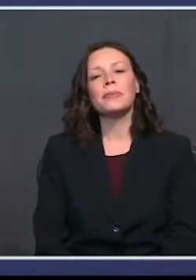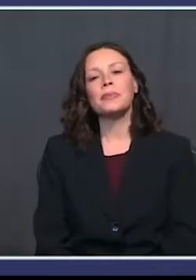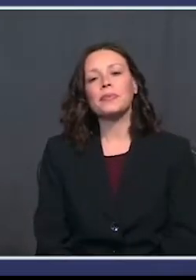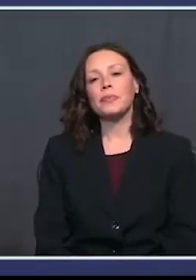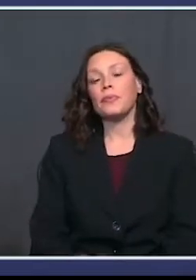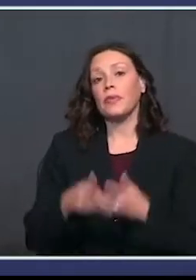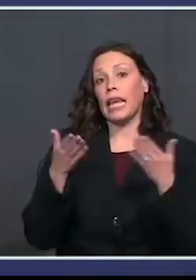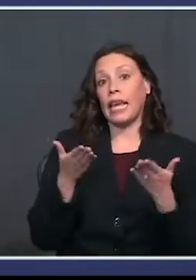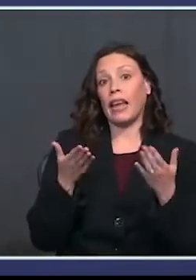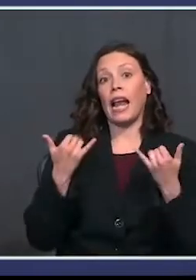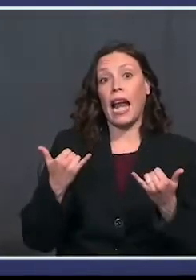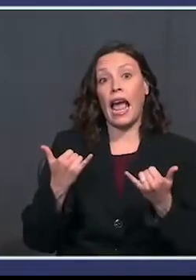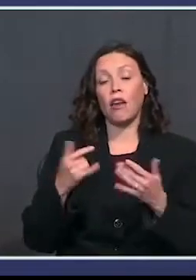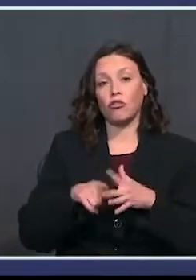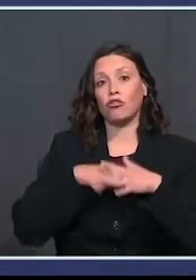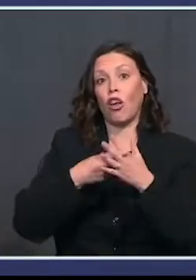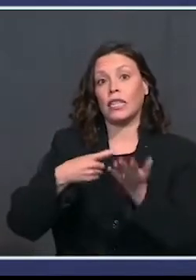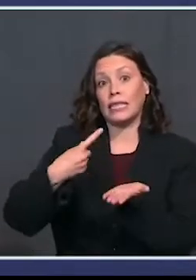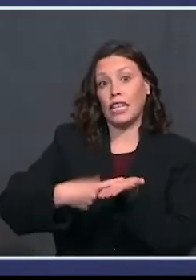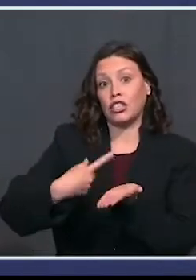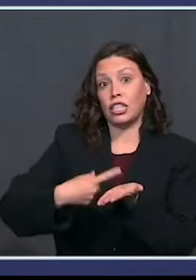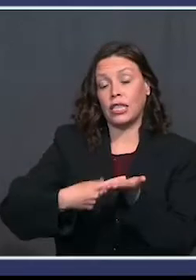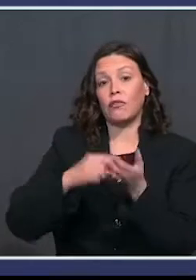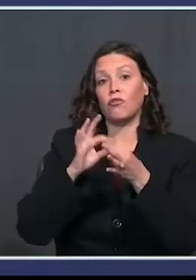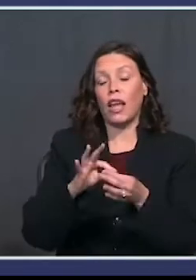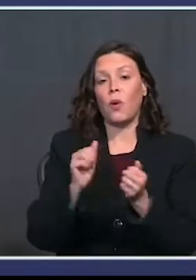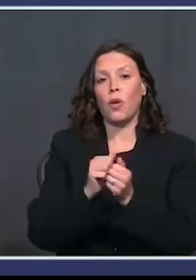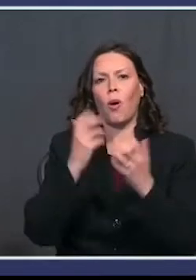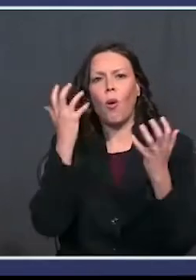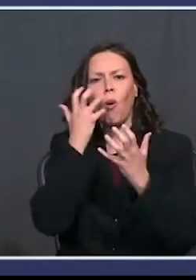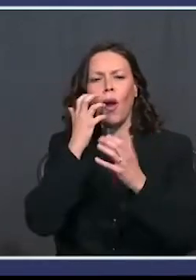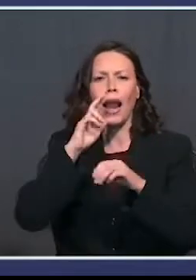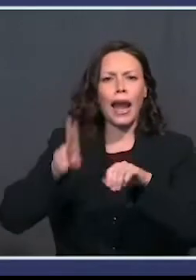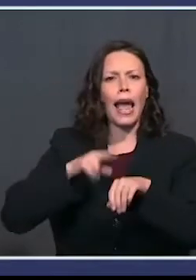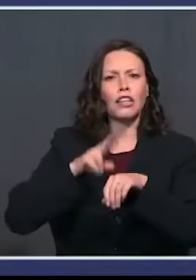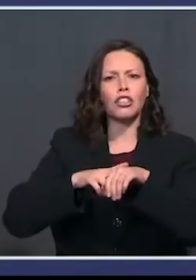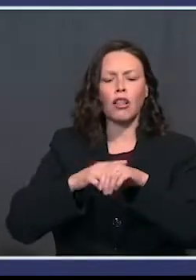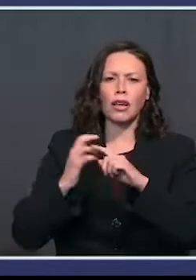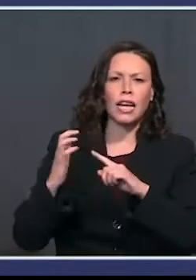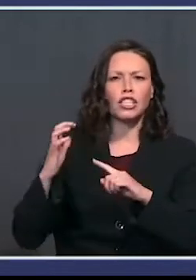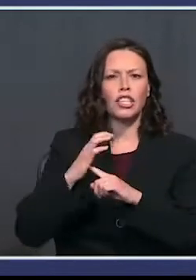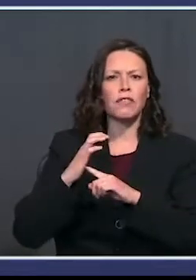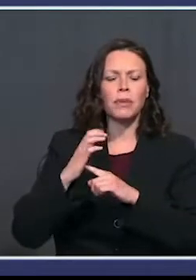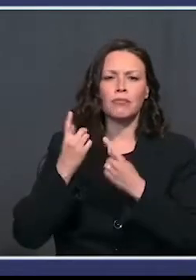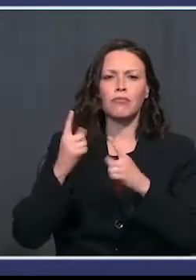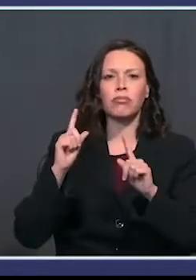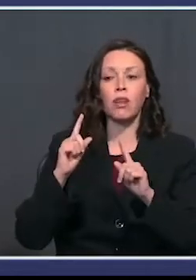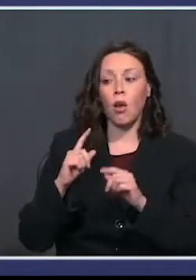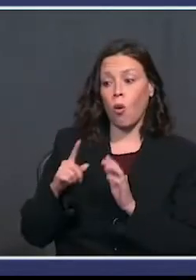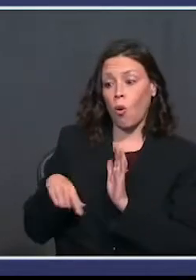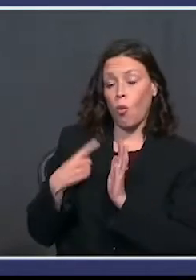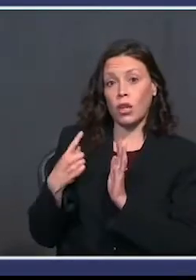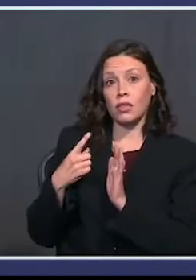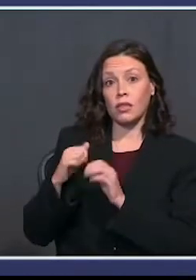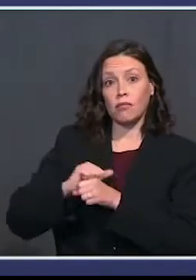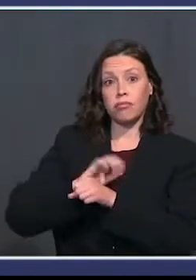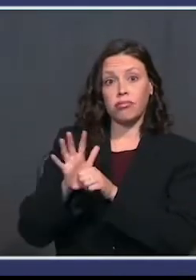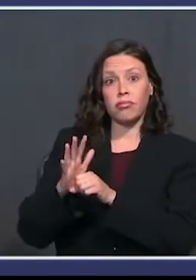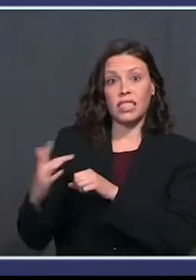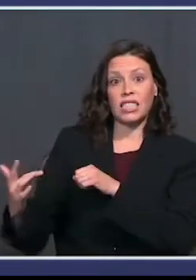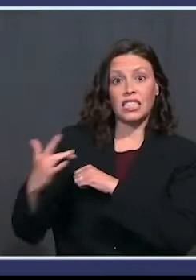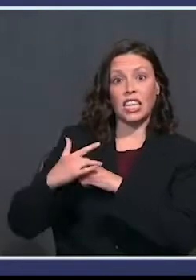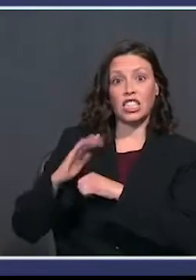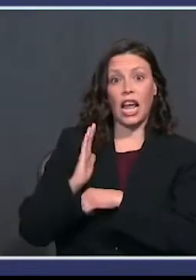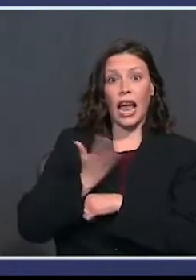We're here to discuss a monumental national achievement. From the instant the Coronavirus invaded our